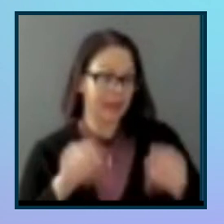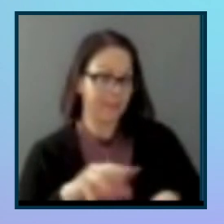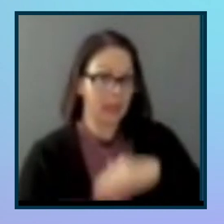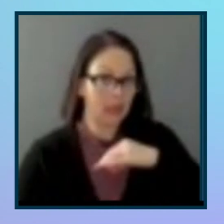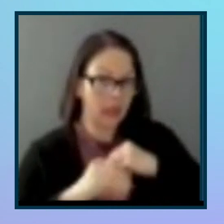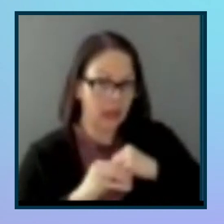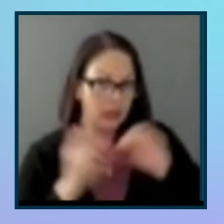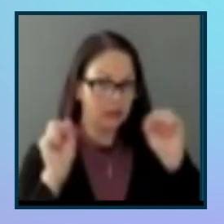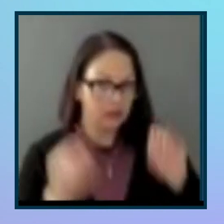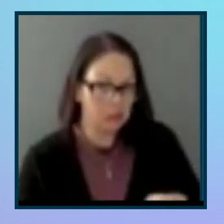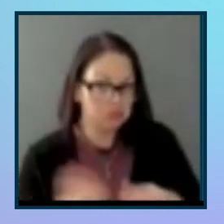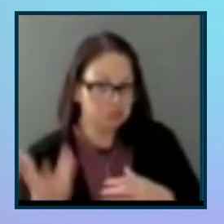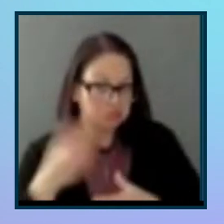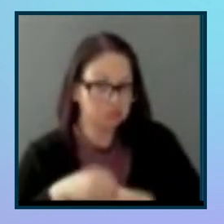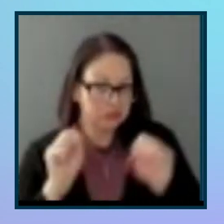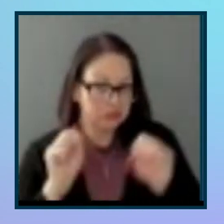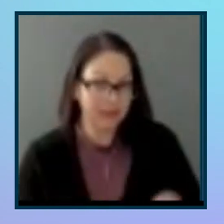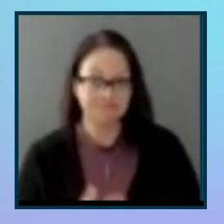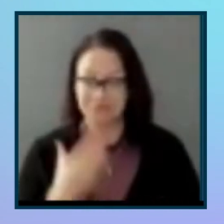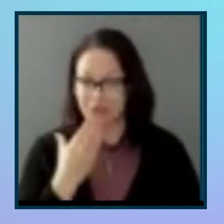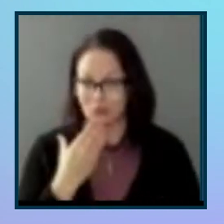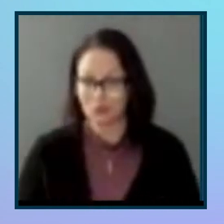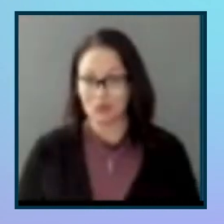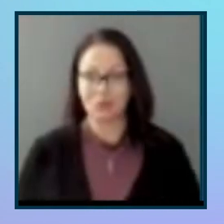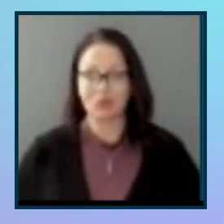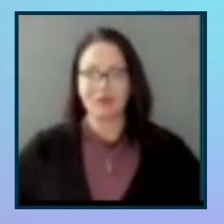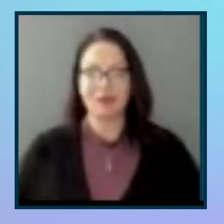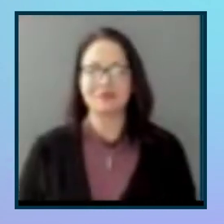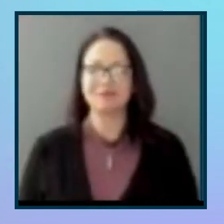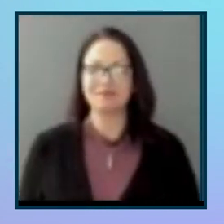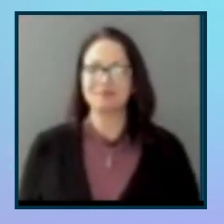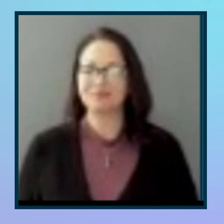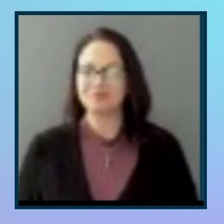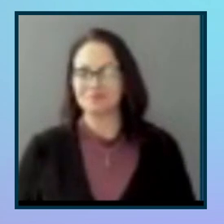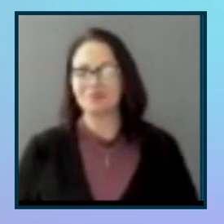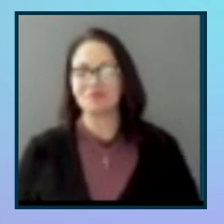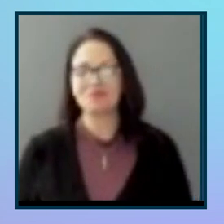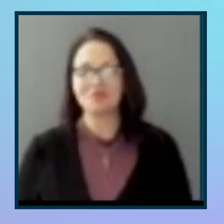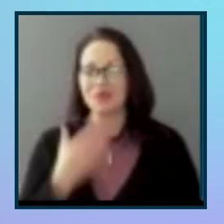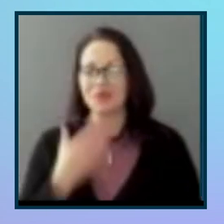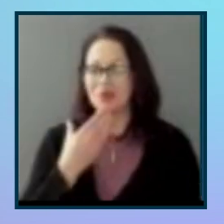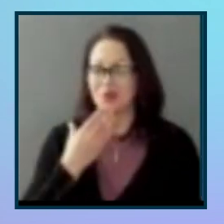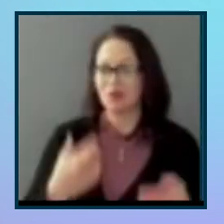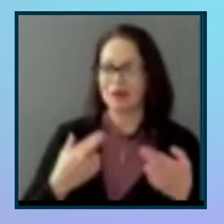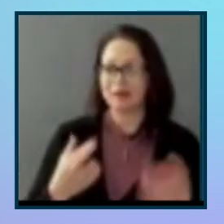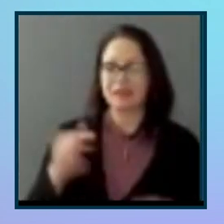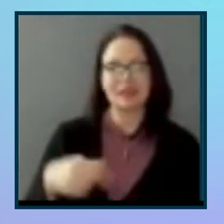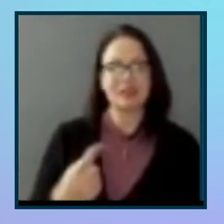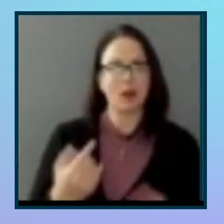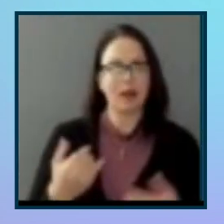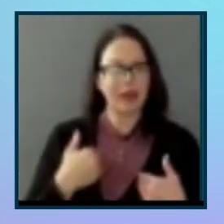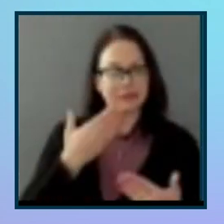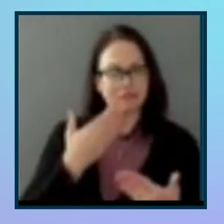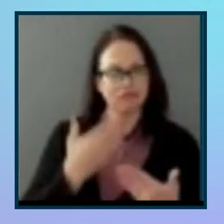maybe incorporate. Thank you. Great suggestions coming through. This one has gotten a lot of